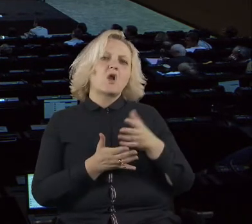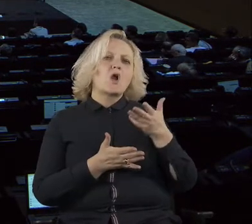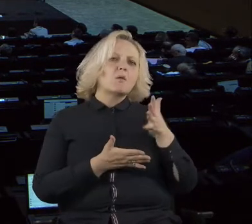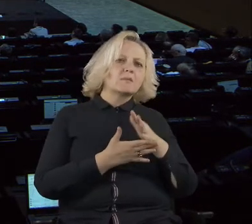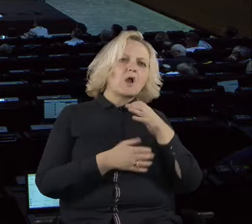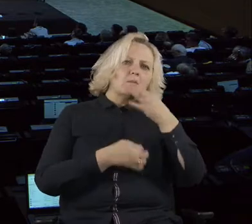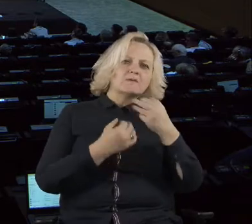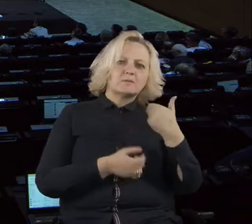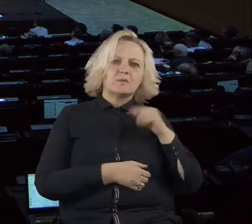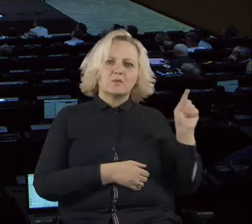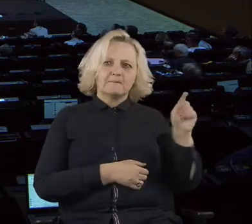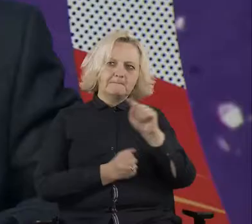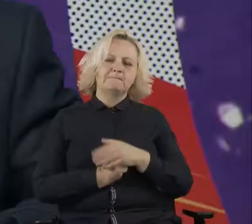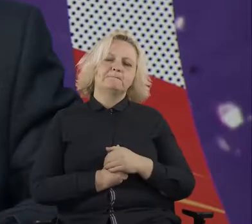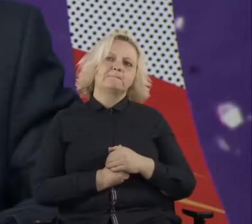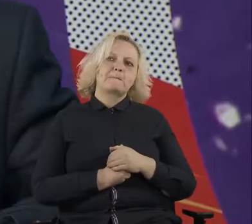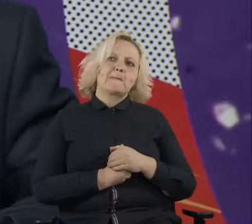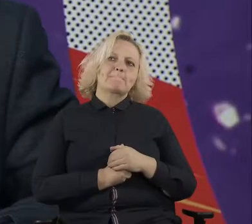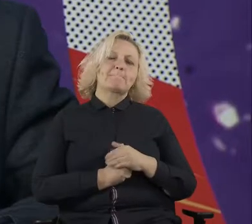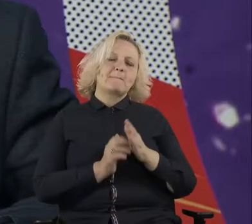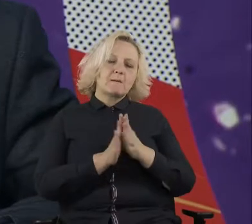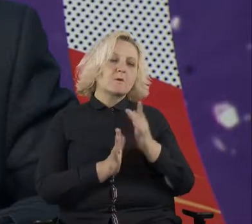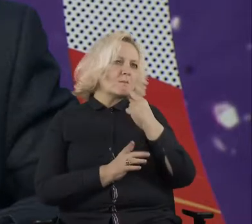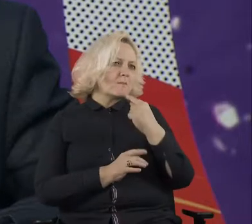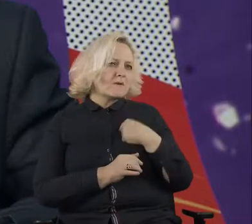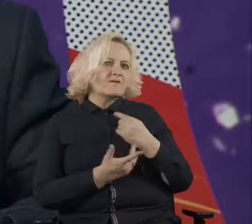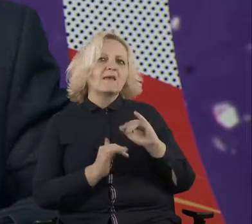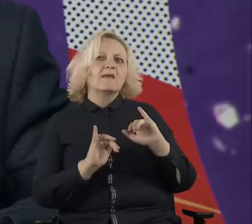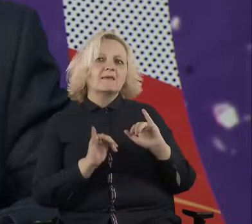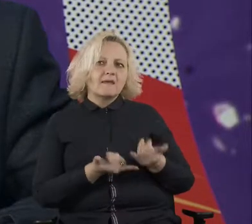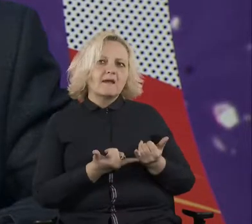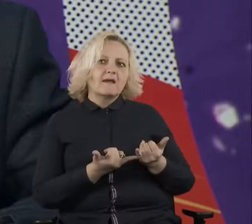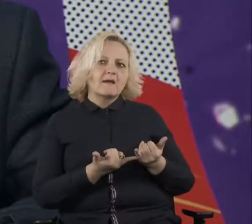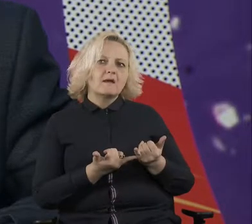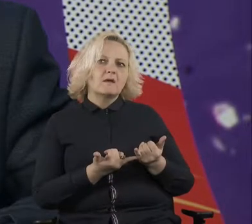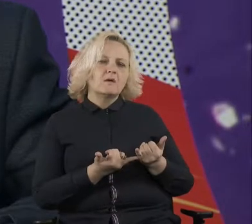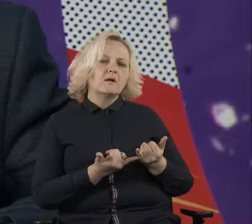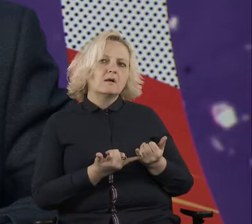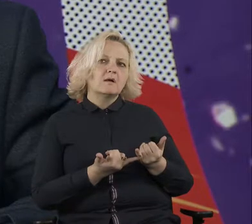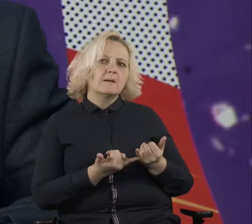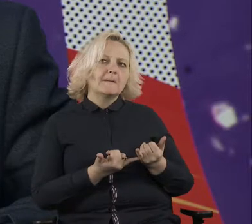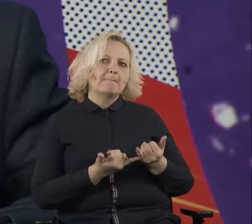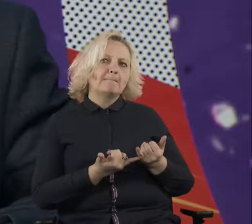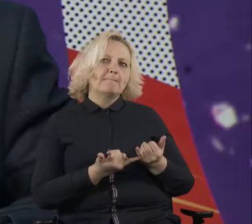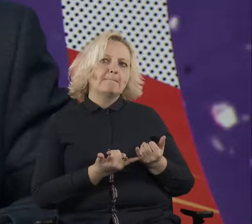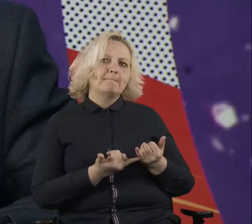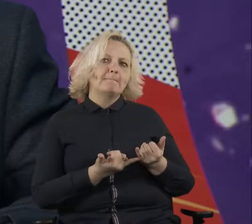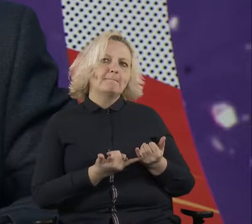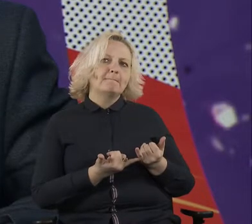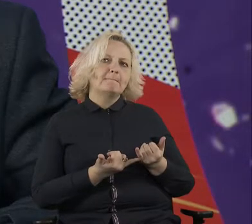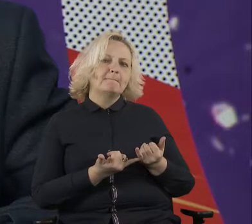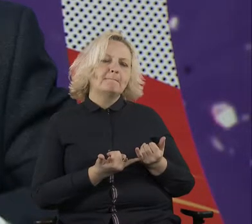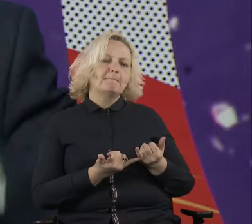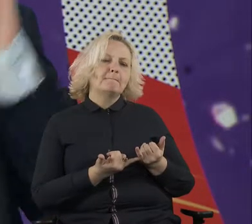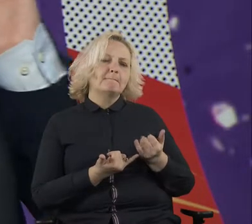Tell us, please, what is your opinion about positive voting for ACTA-2 isn't bad practices for the world community? That's the Z